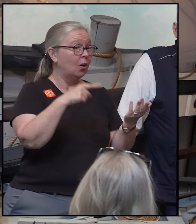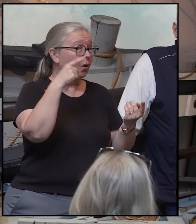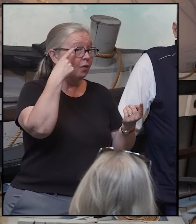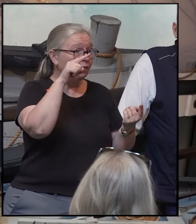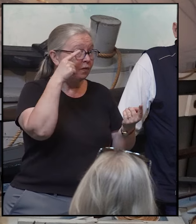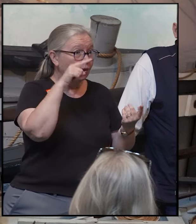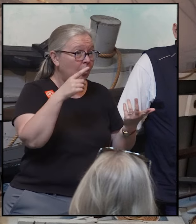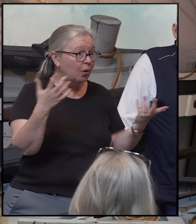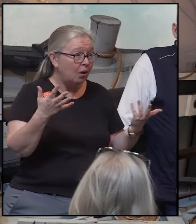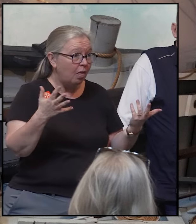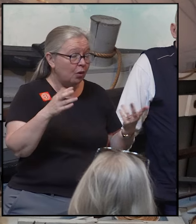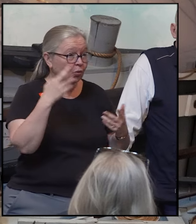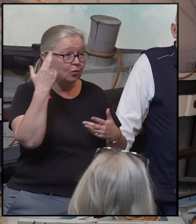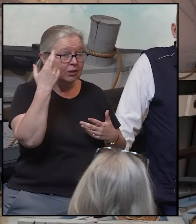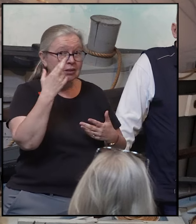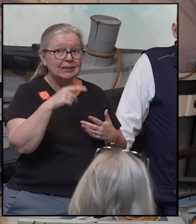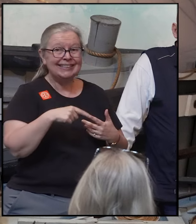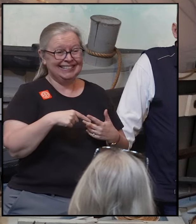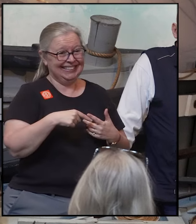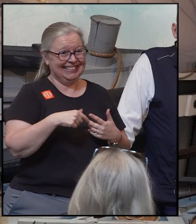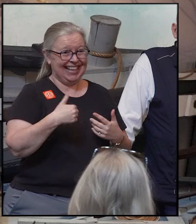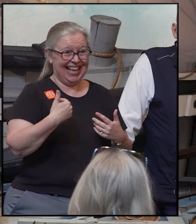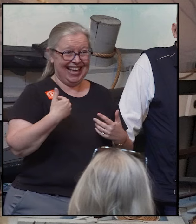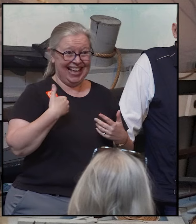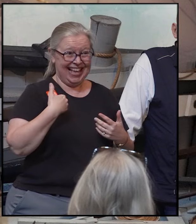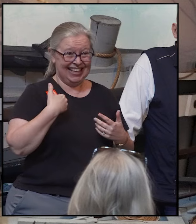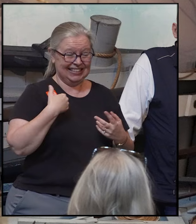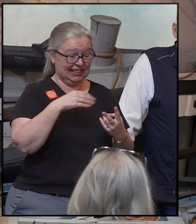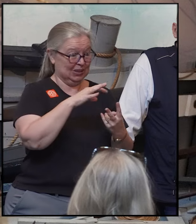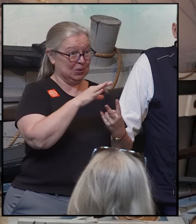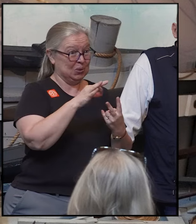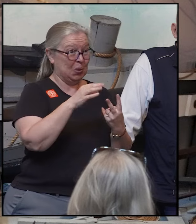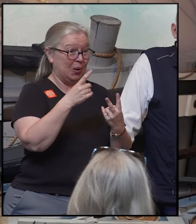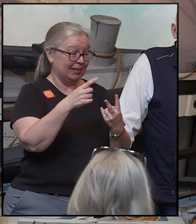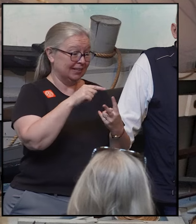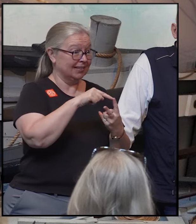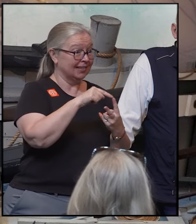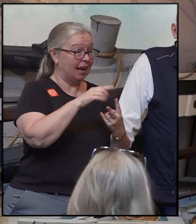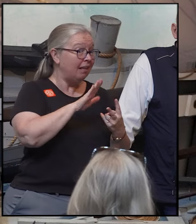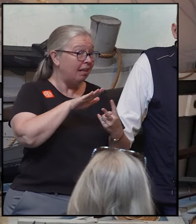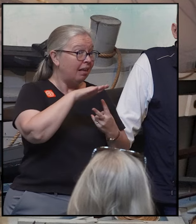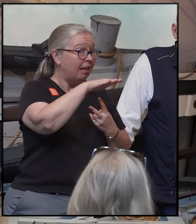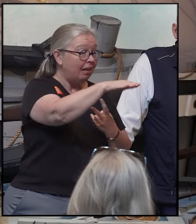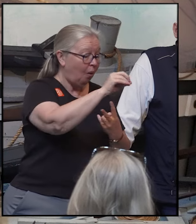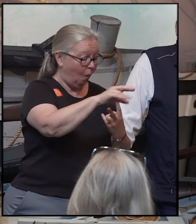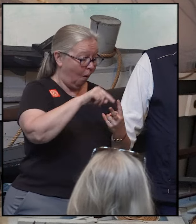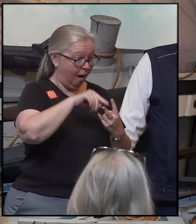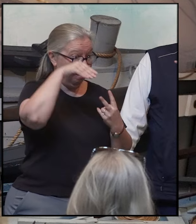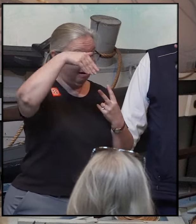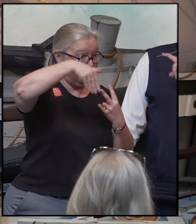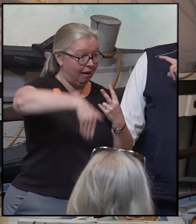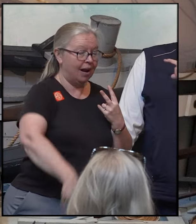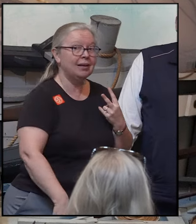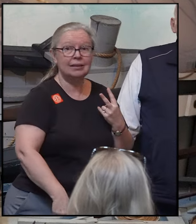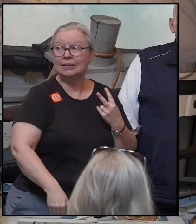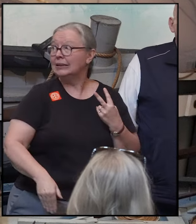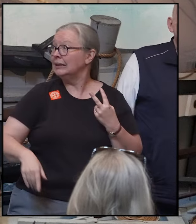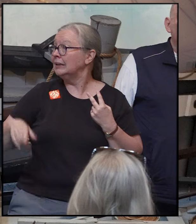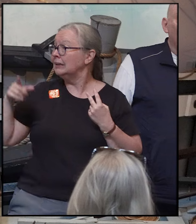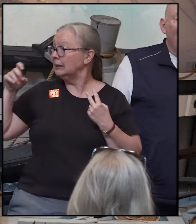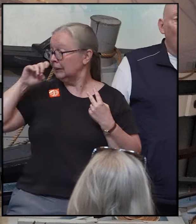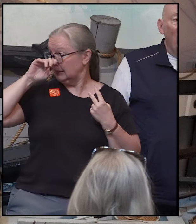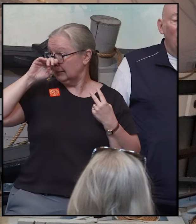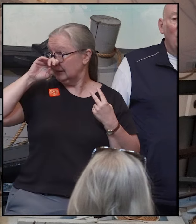important reason. Remember the whale had that other choice, which was to sound or go down? Up in the starboard